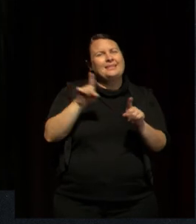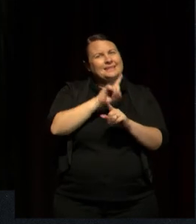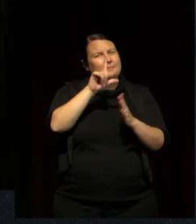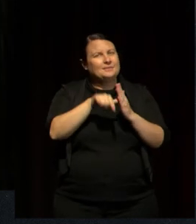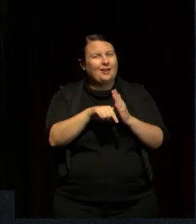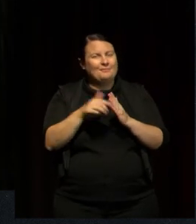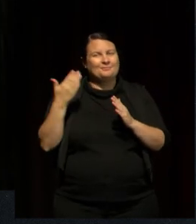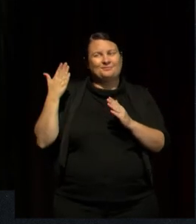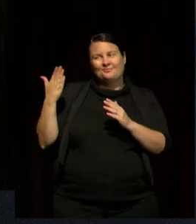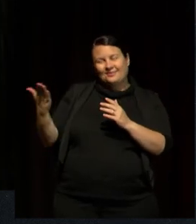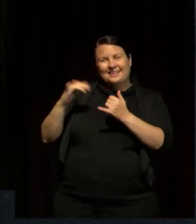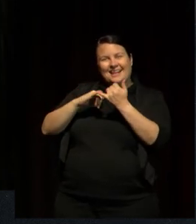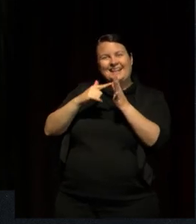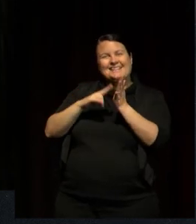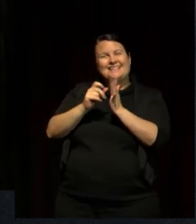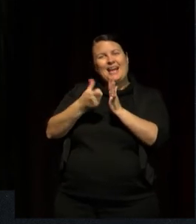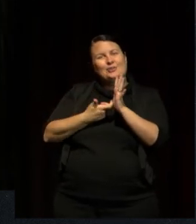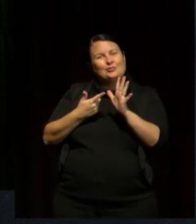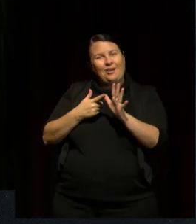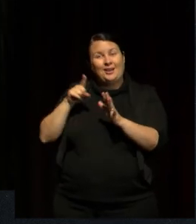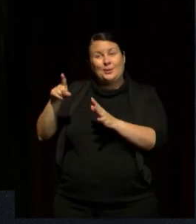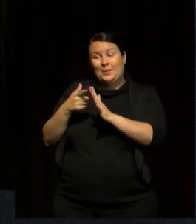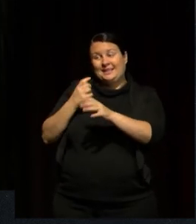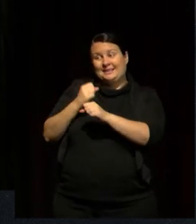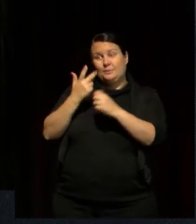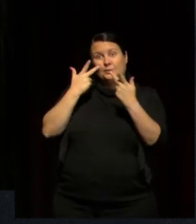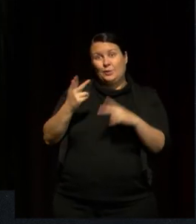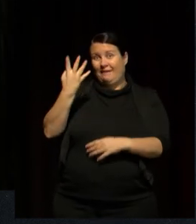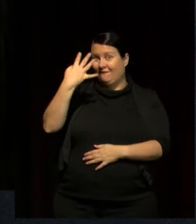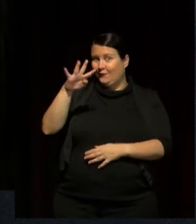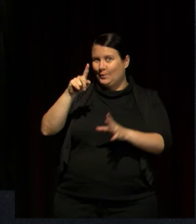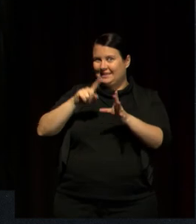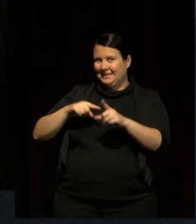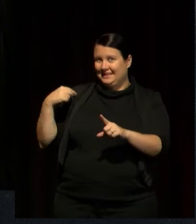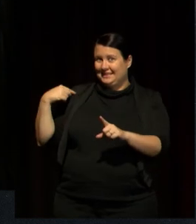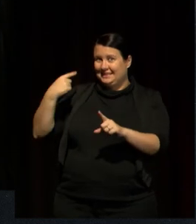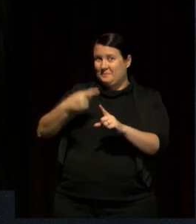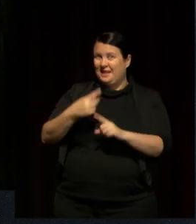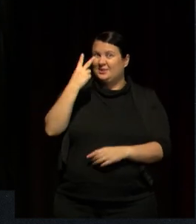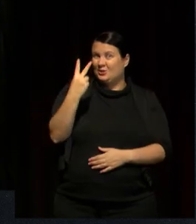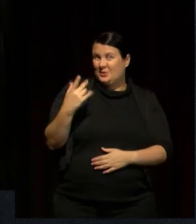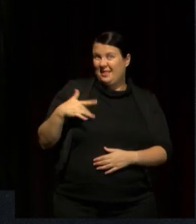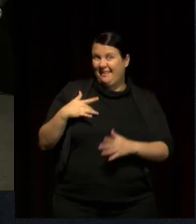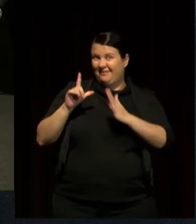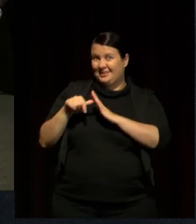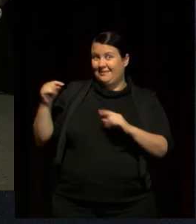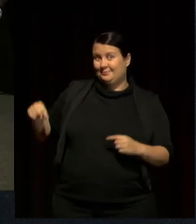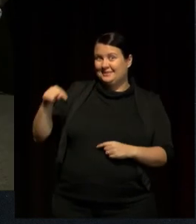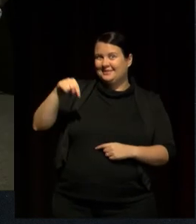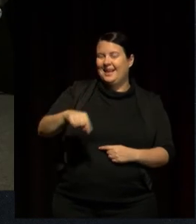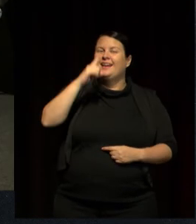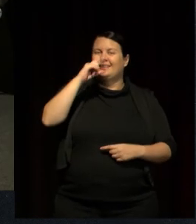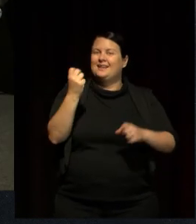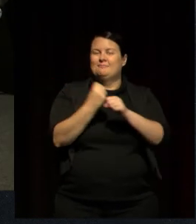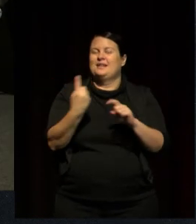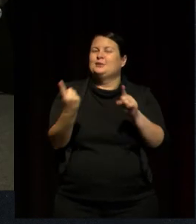Sandra, your example in the beginning shows that in 40 years, in two generations, you can make change. So I'd